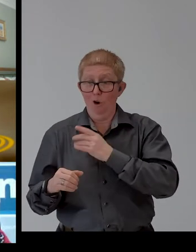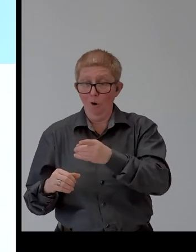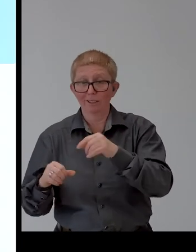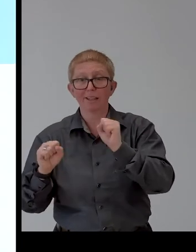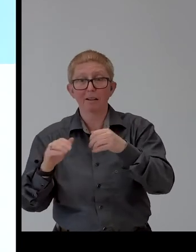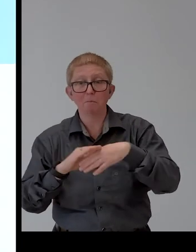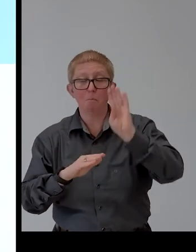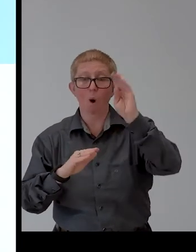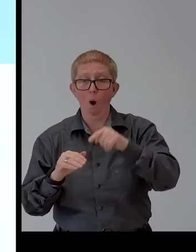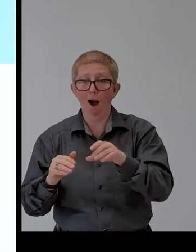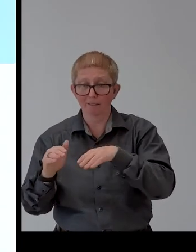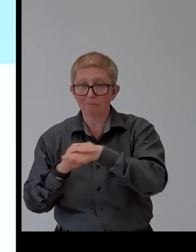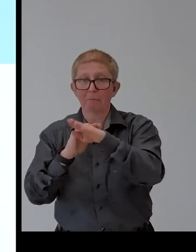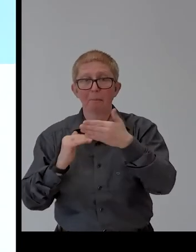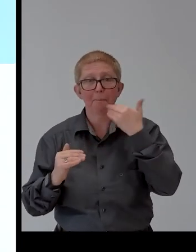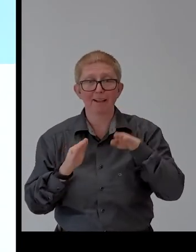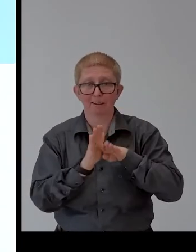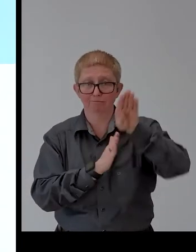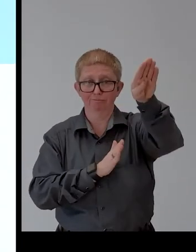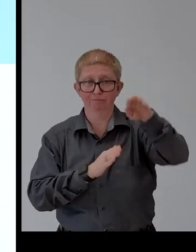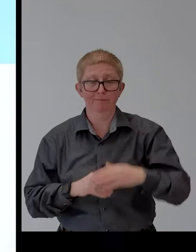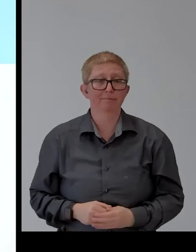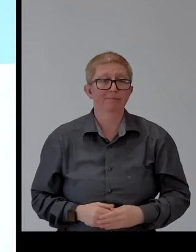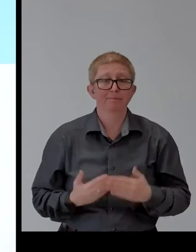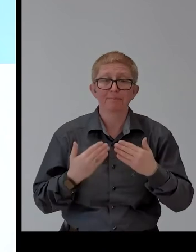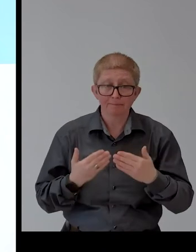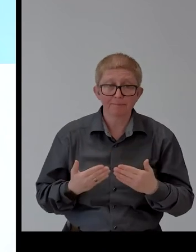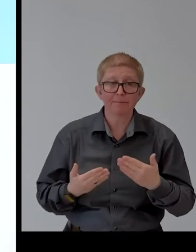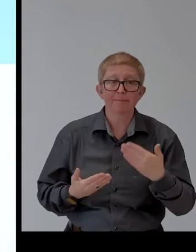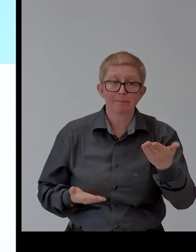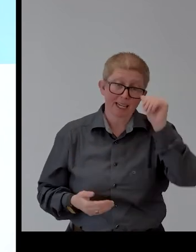Thank you. And now live from India, Naman Seva Samithi, please.